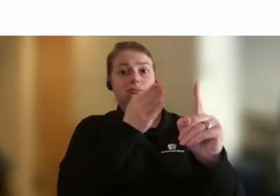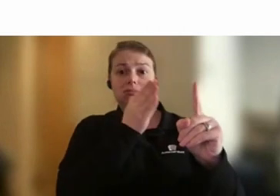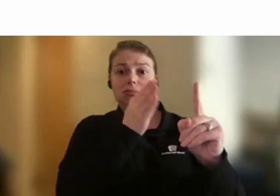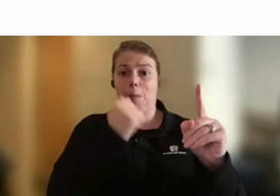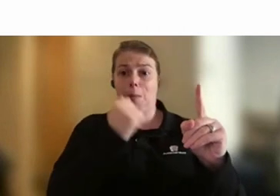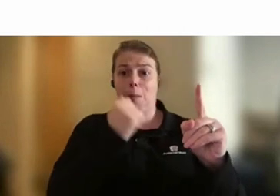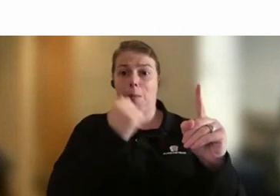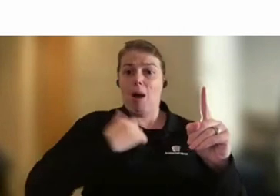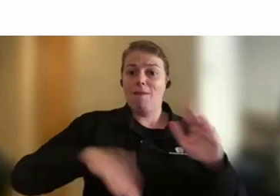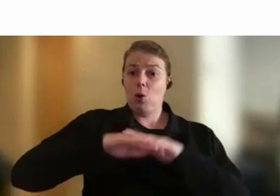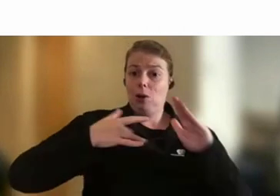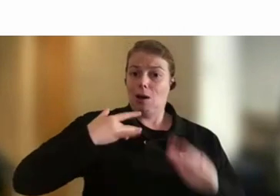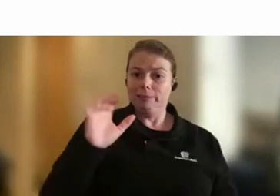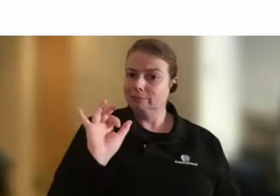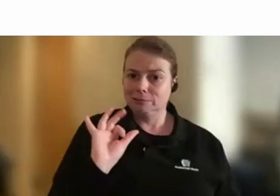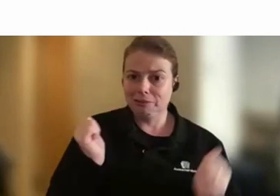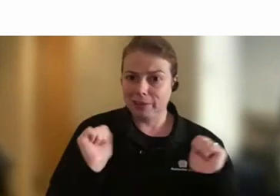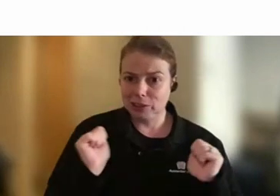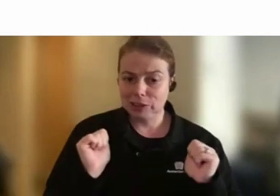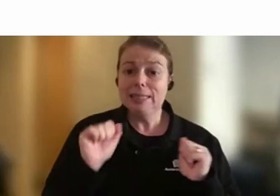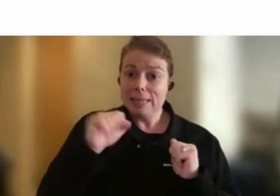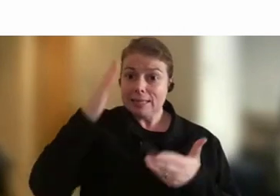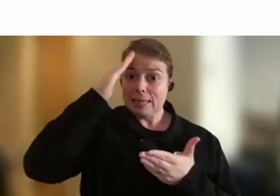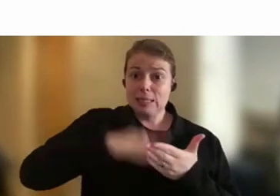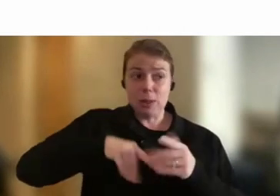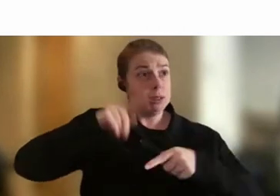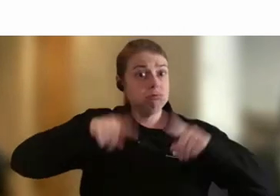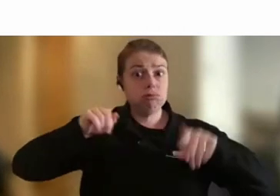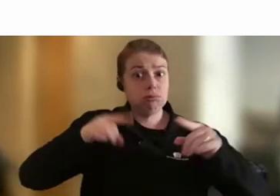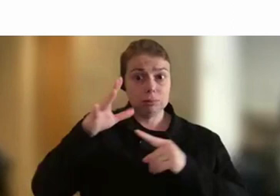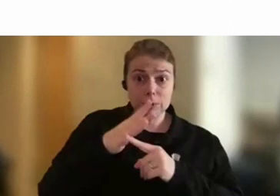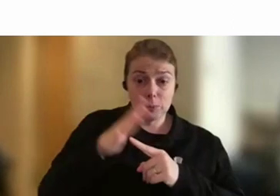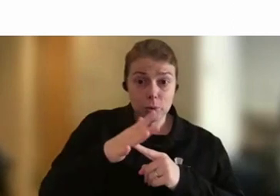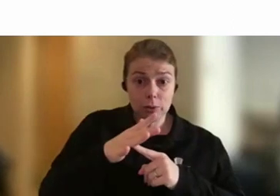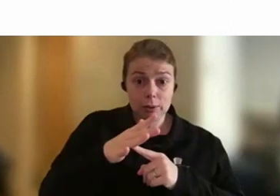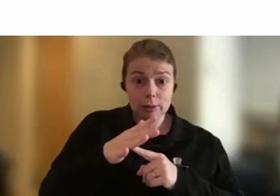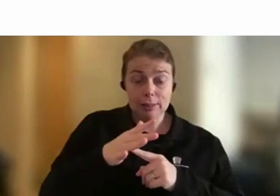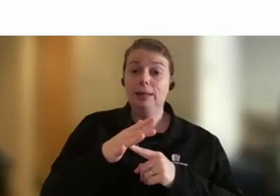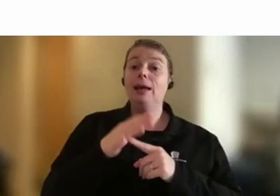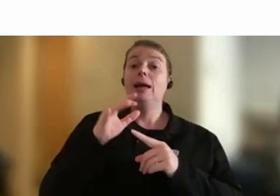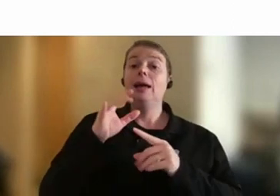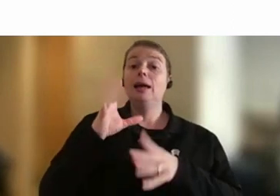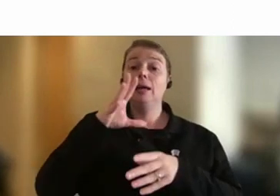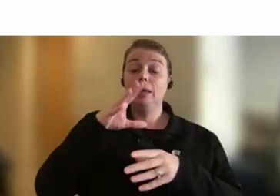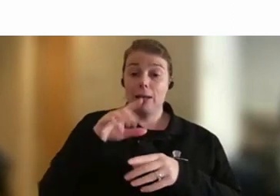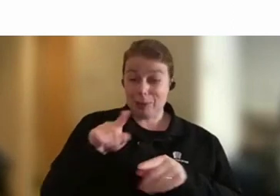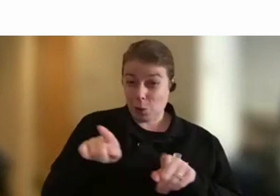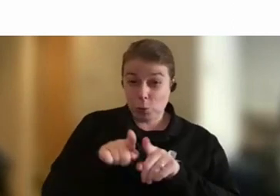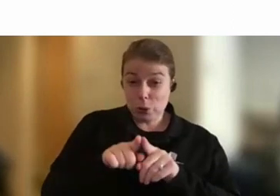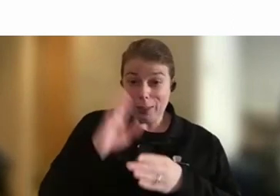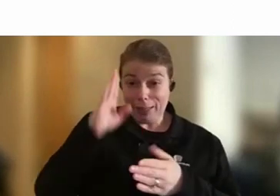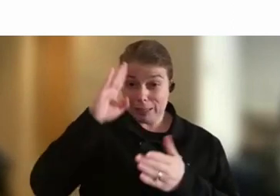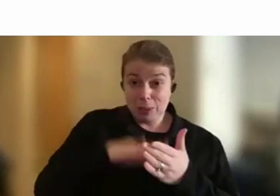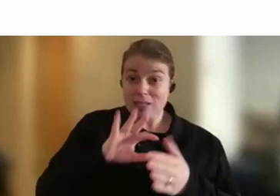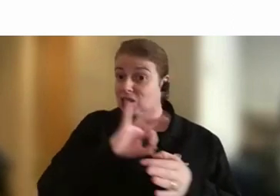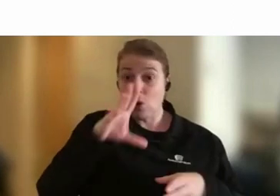think breadth of experience is important and that includes outside the APS. We want to retain our good people, but I kind of think,